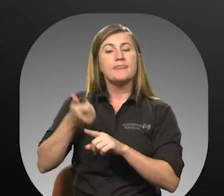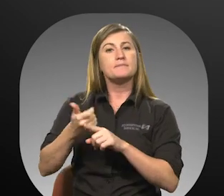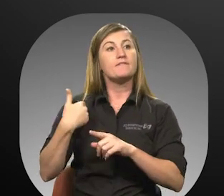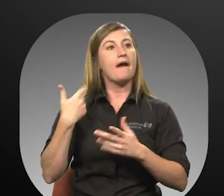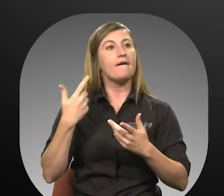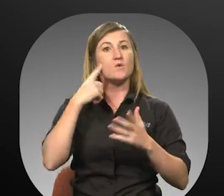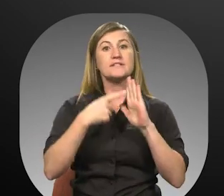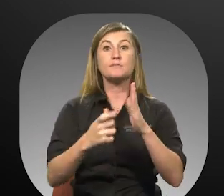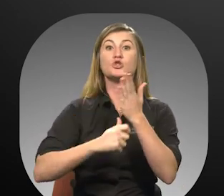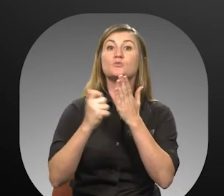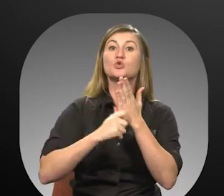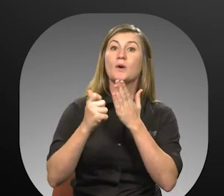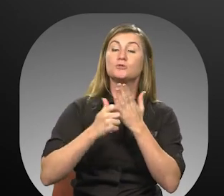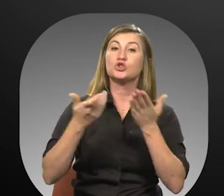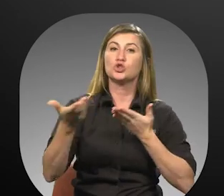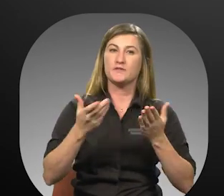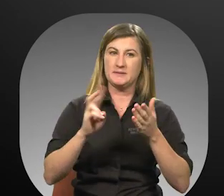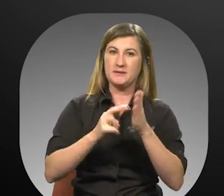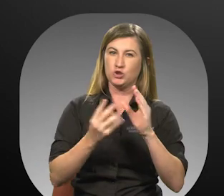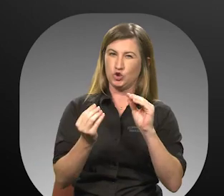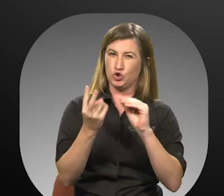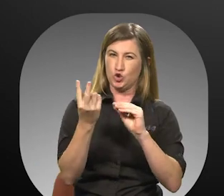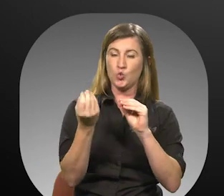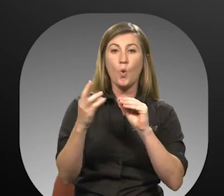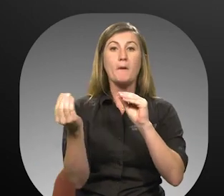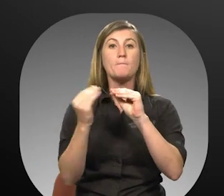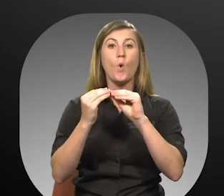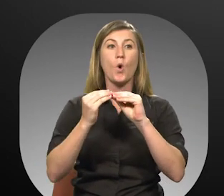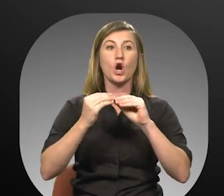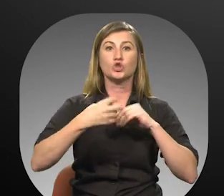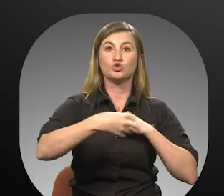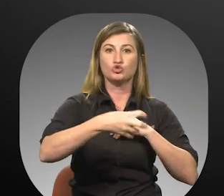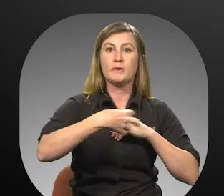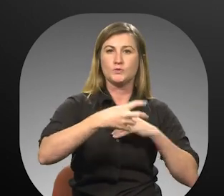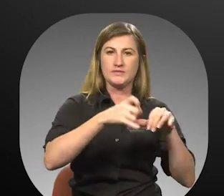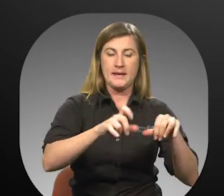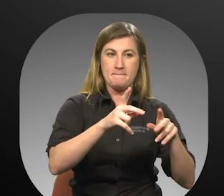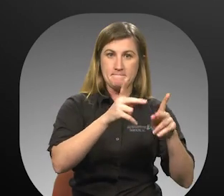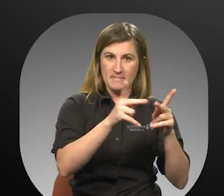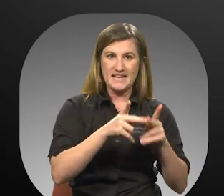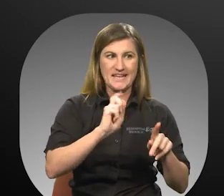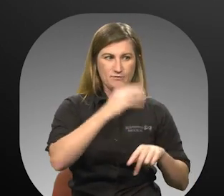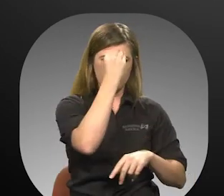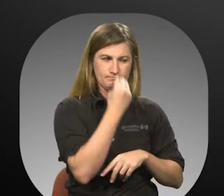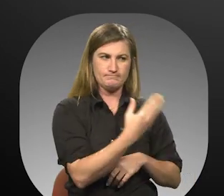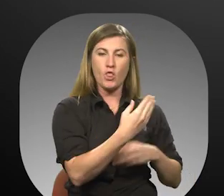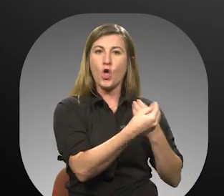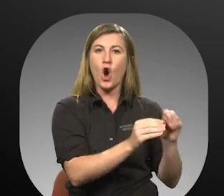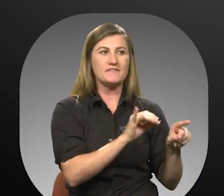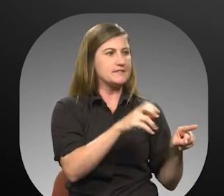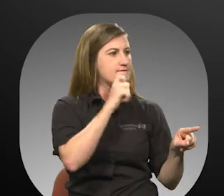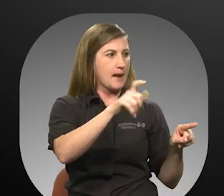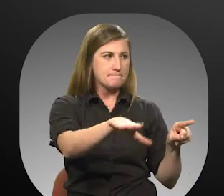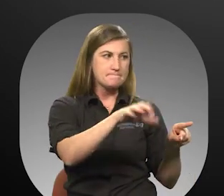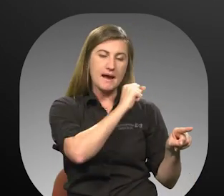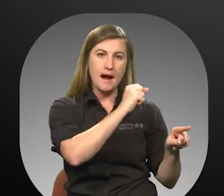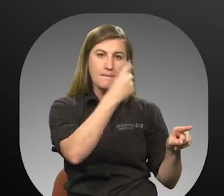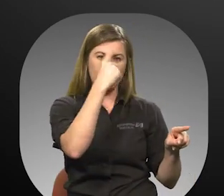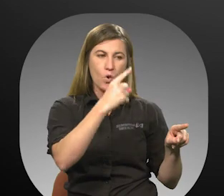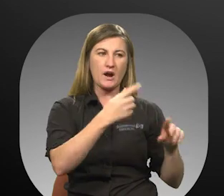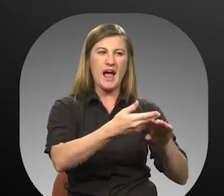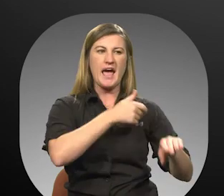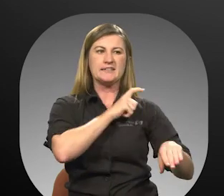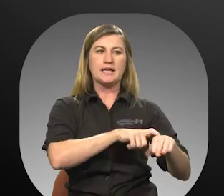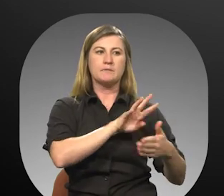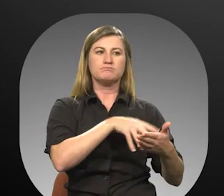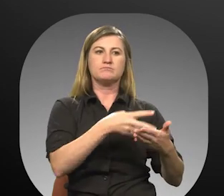service, two or more trips per week to the same location, must notify the Votran office if they are not to be picked up for a previously